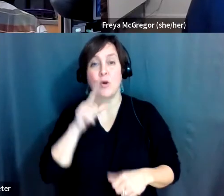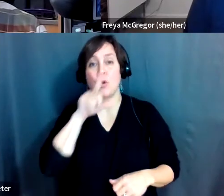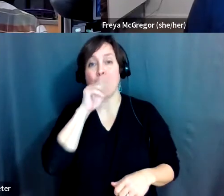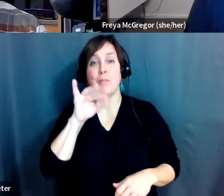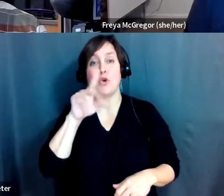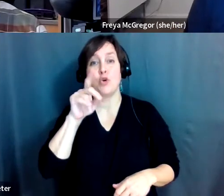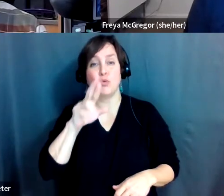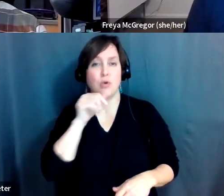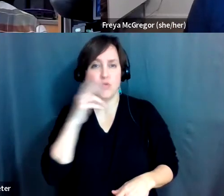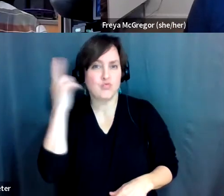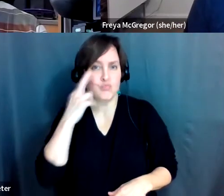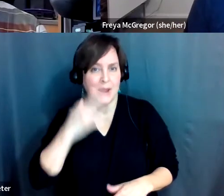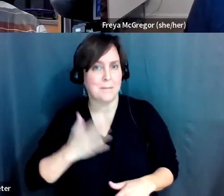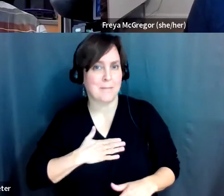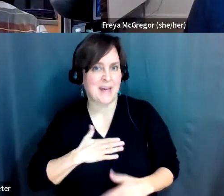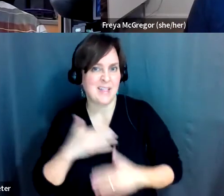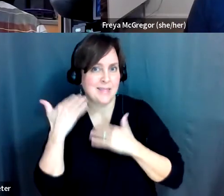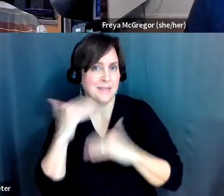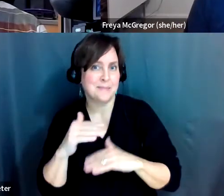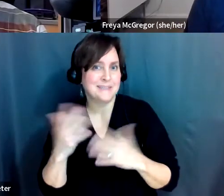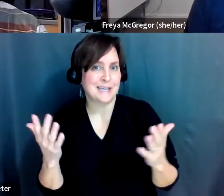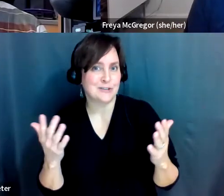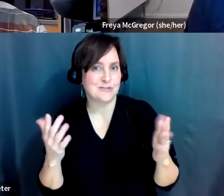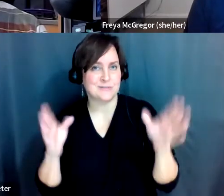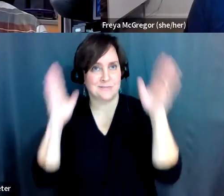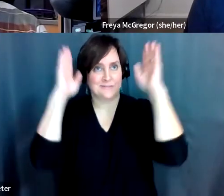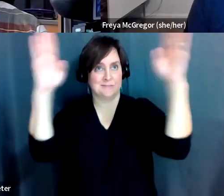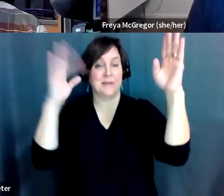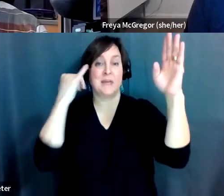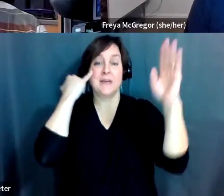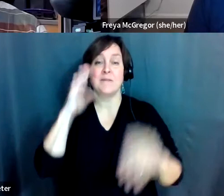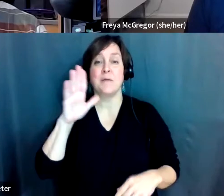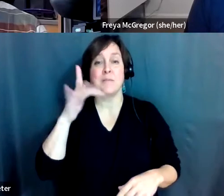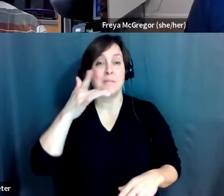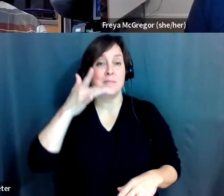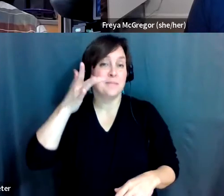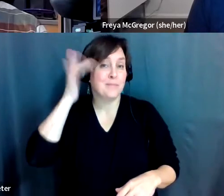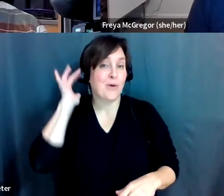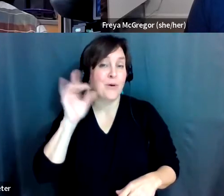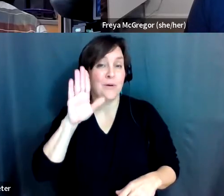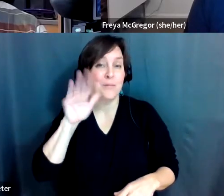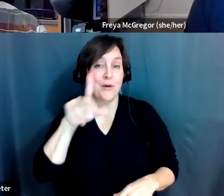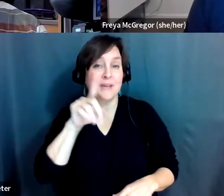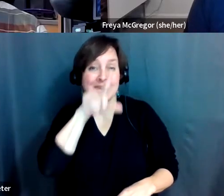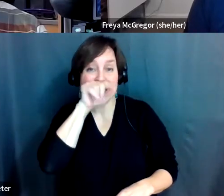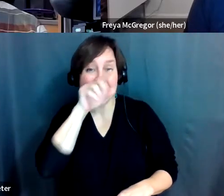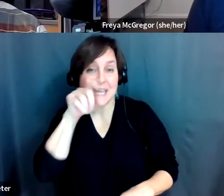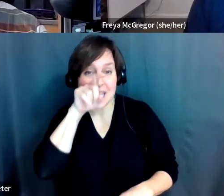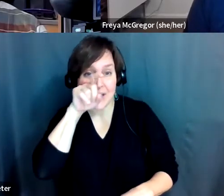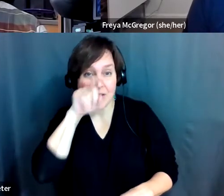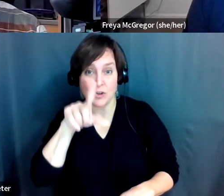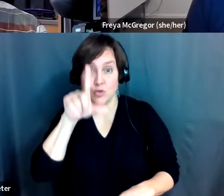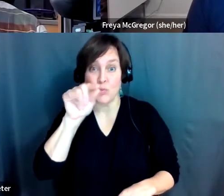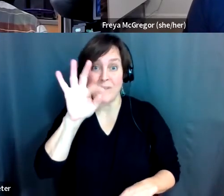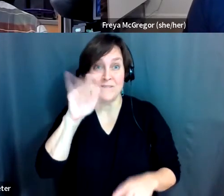realize that that limitation, they're going to, you know, if there's a wonderful bald eagle 20 feet behind them, they're going to wing around.